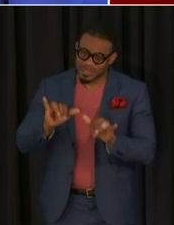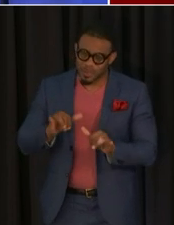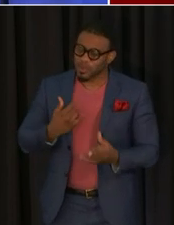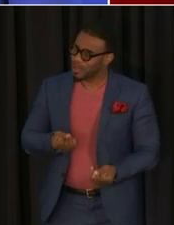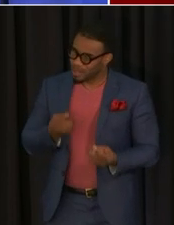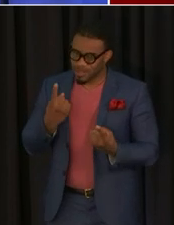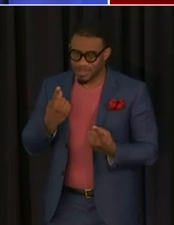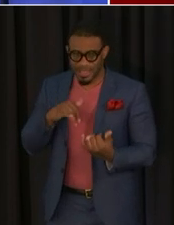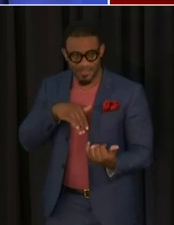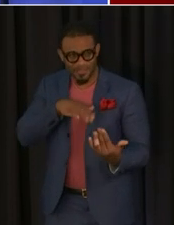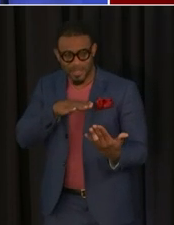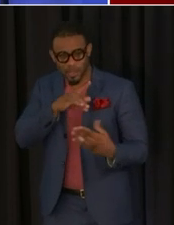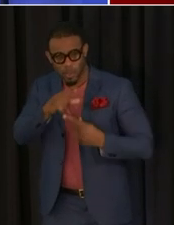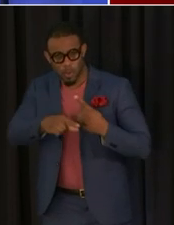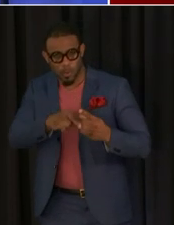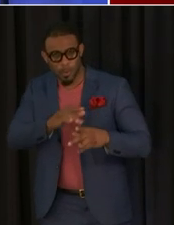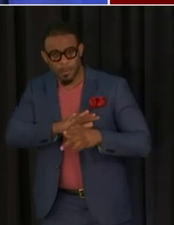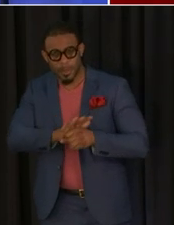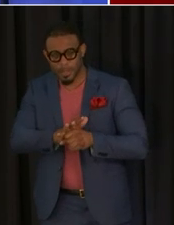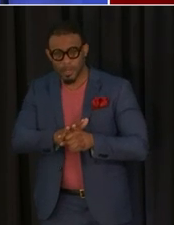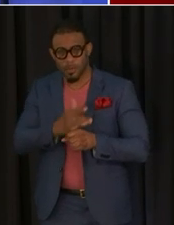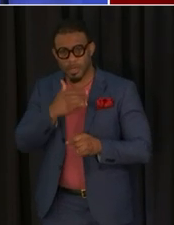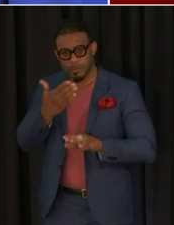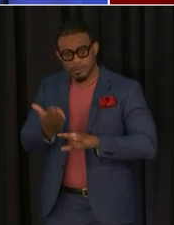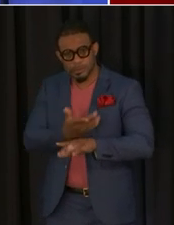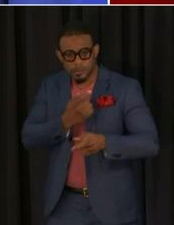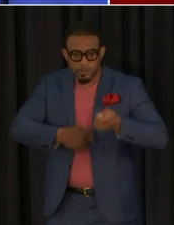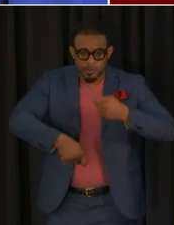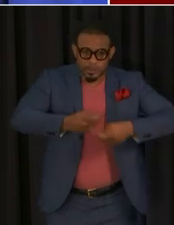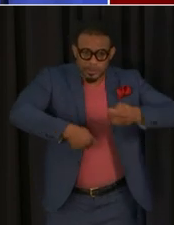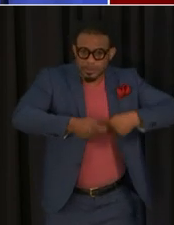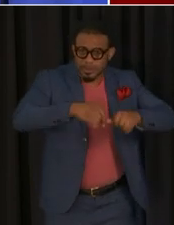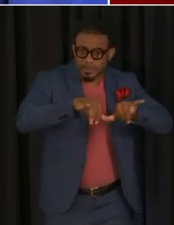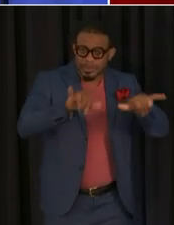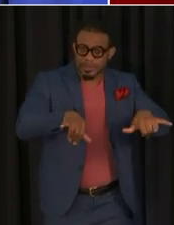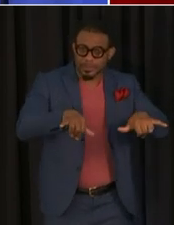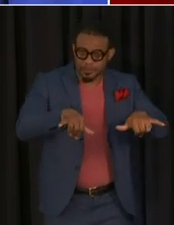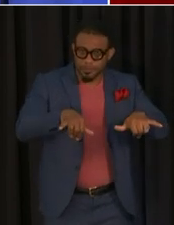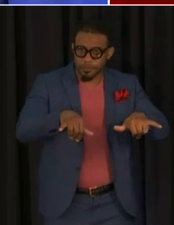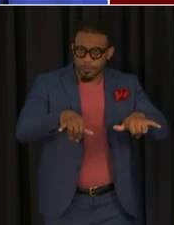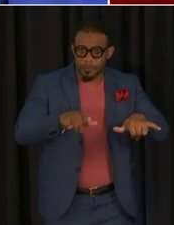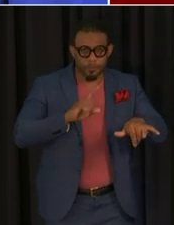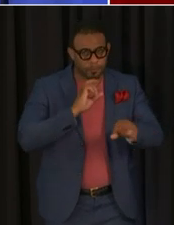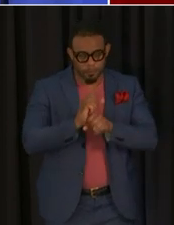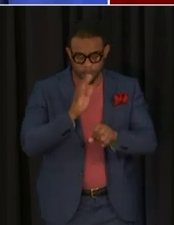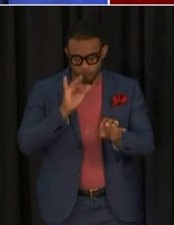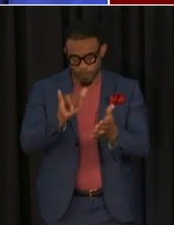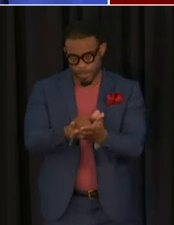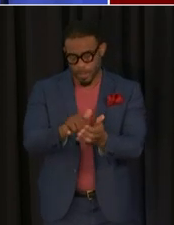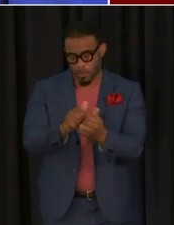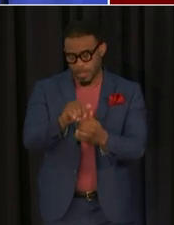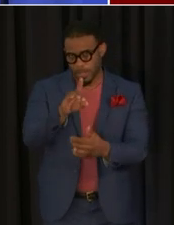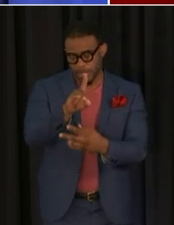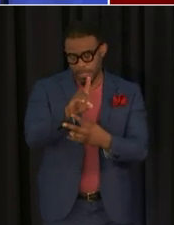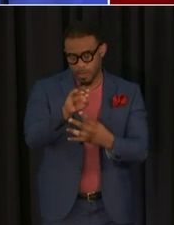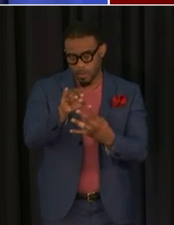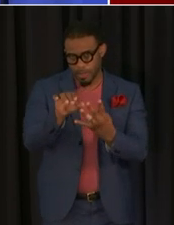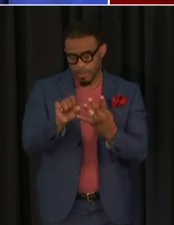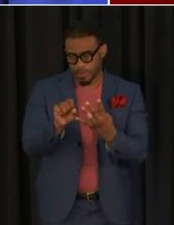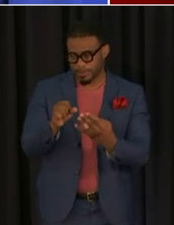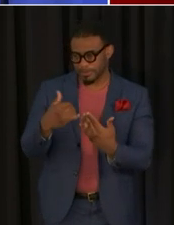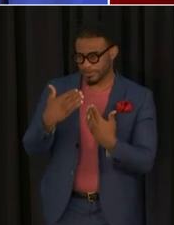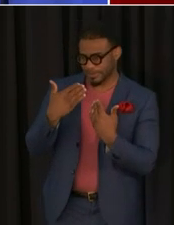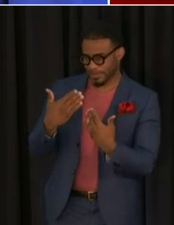system that faced a global pandemic and that we need to replace the system and we're certainly going to do that